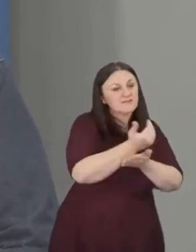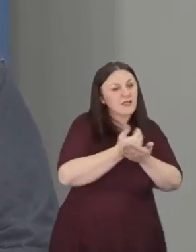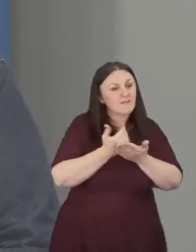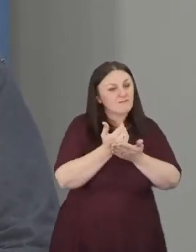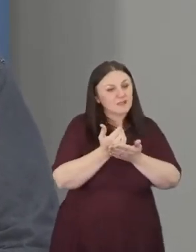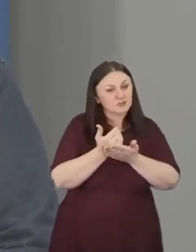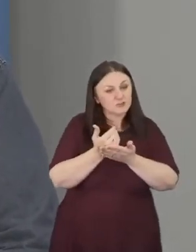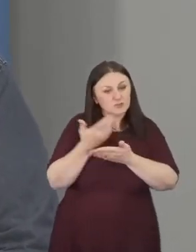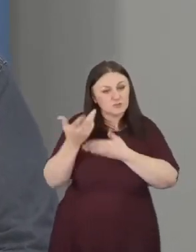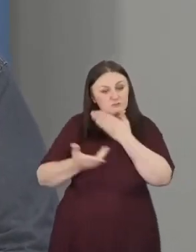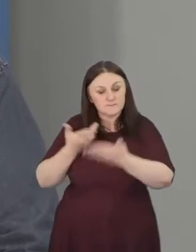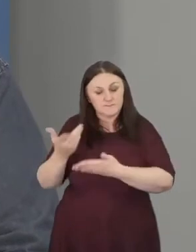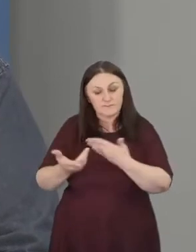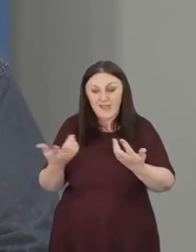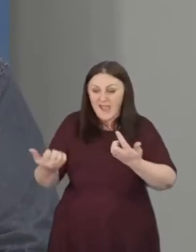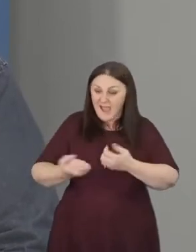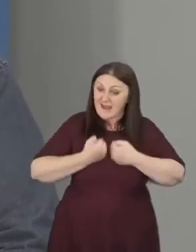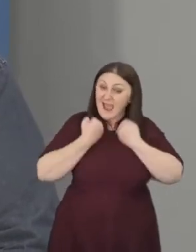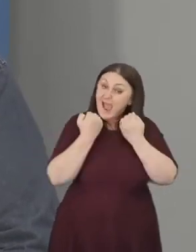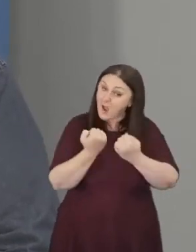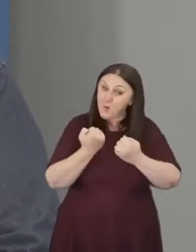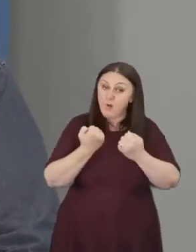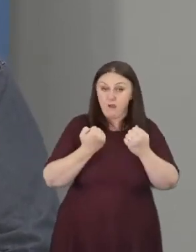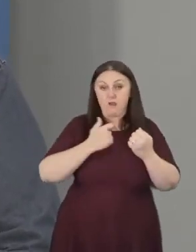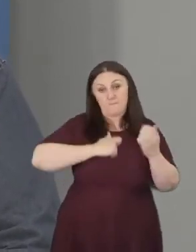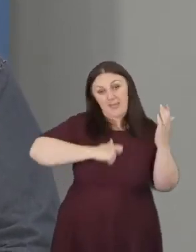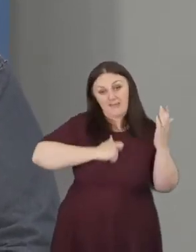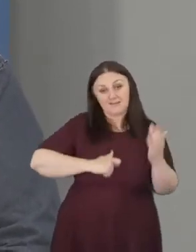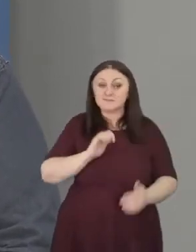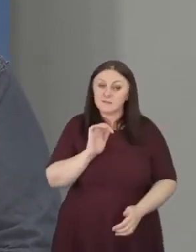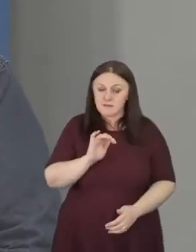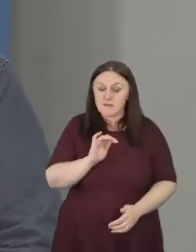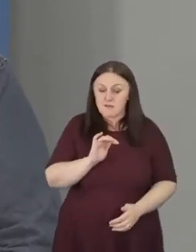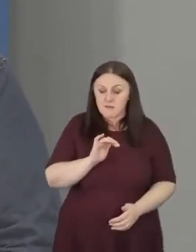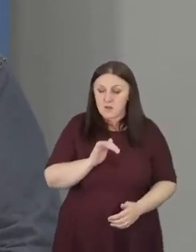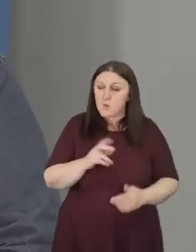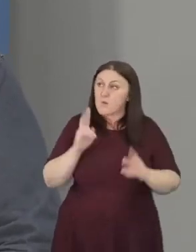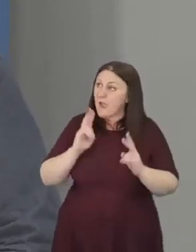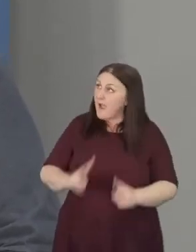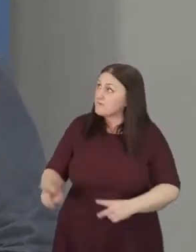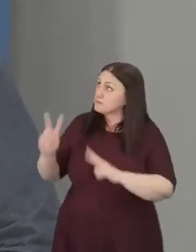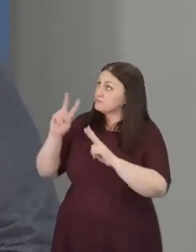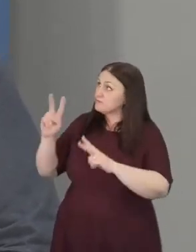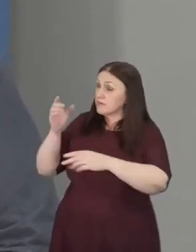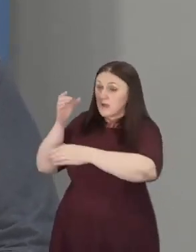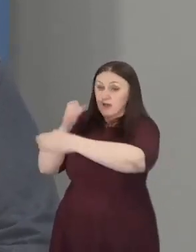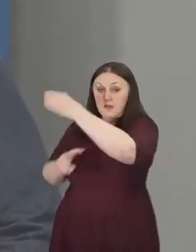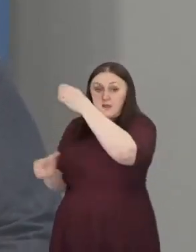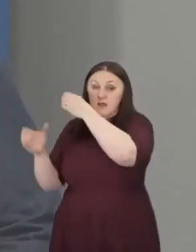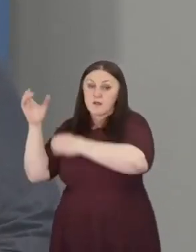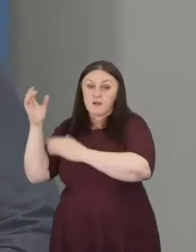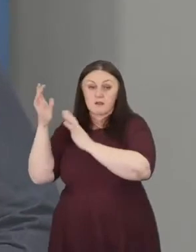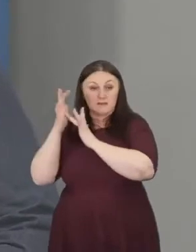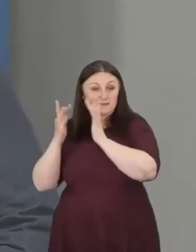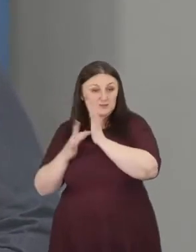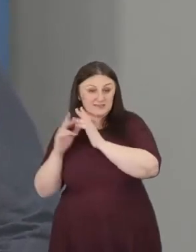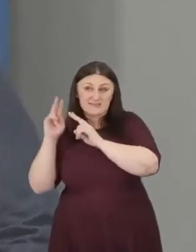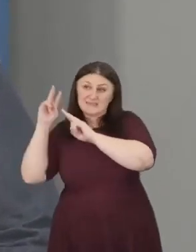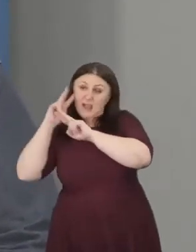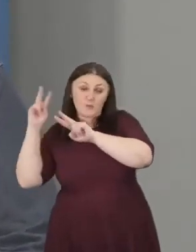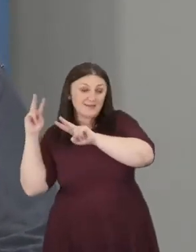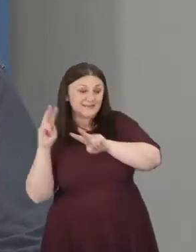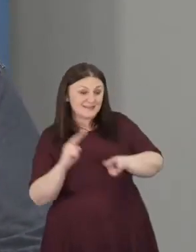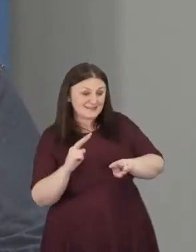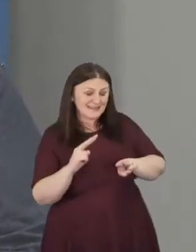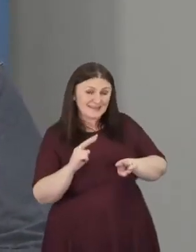created order. We need to see it through the lens of Christ and his role in reconciling all